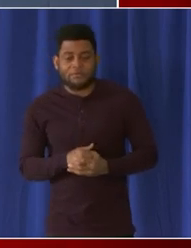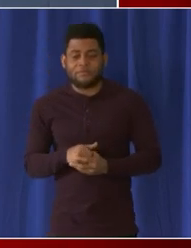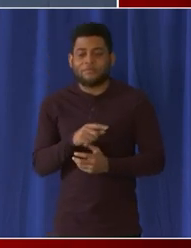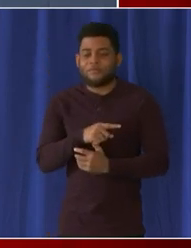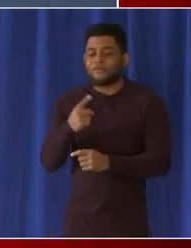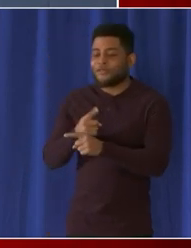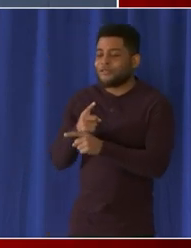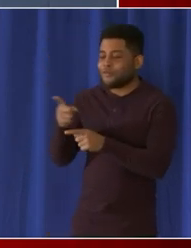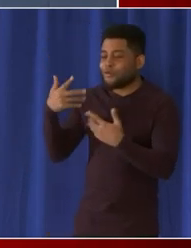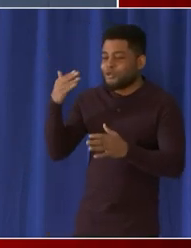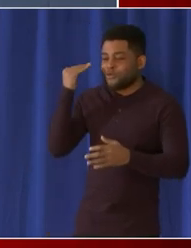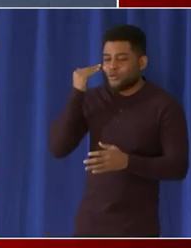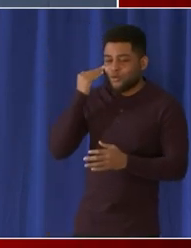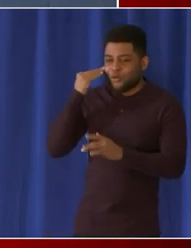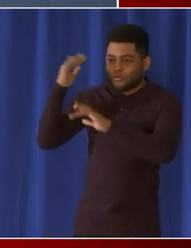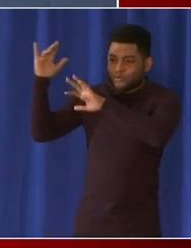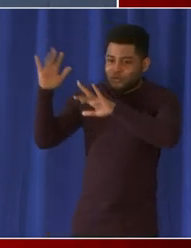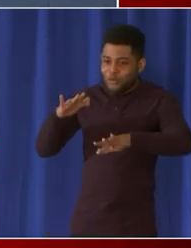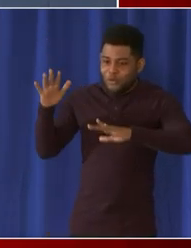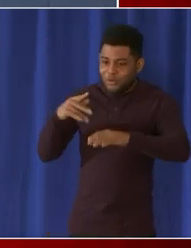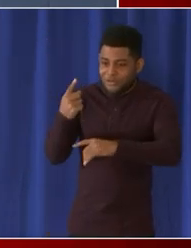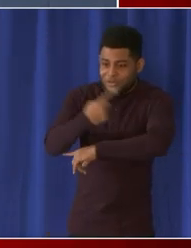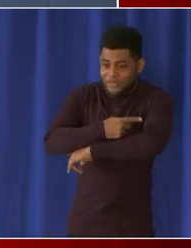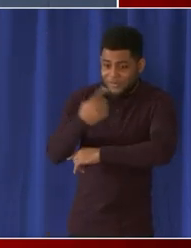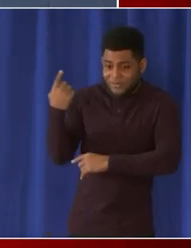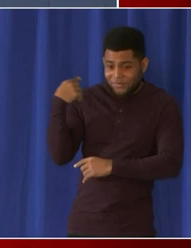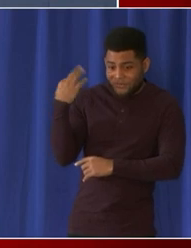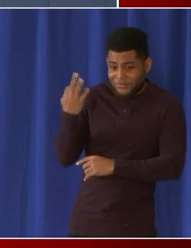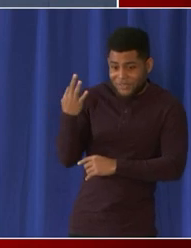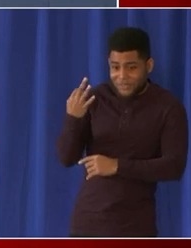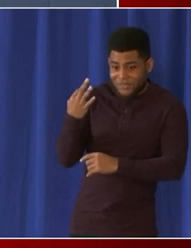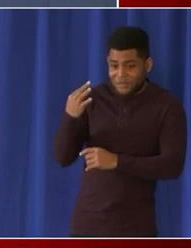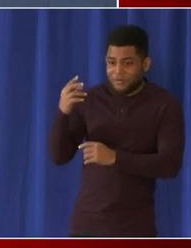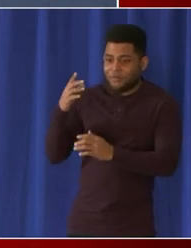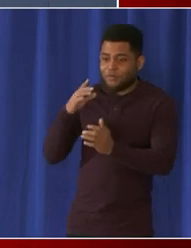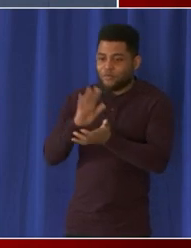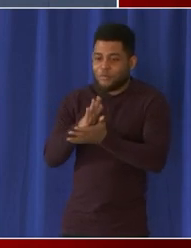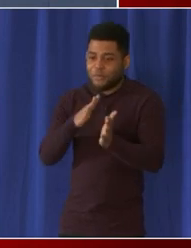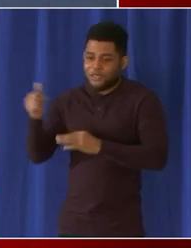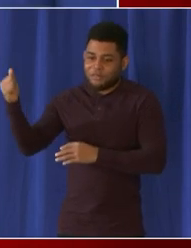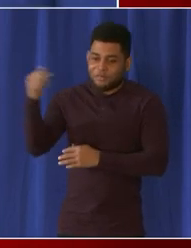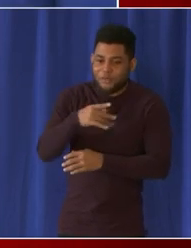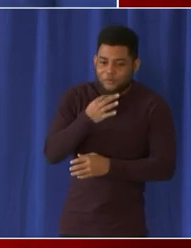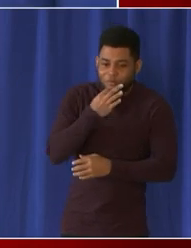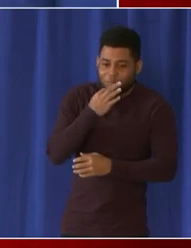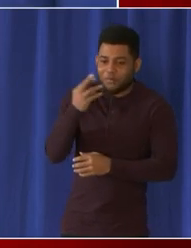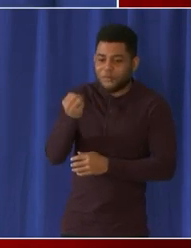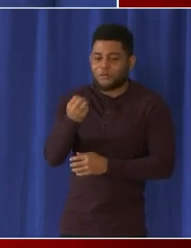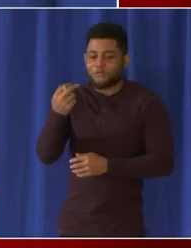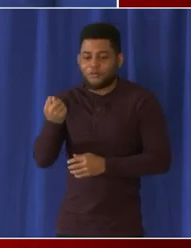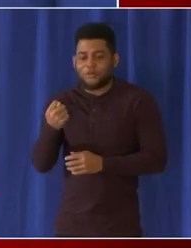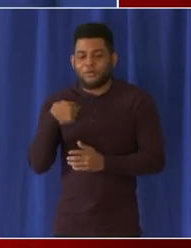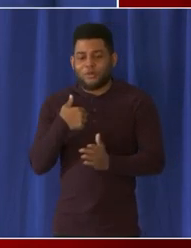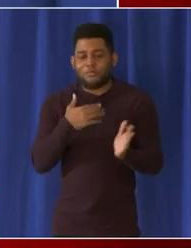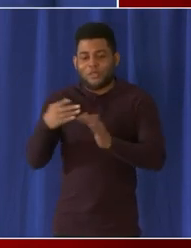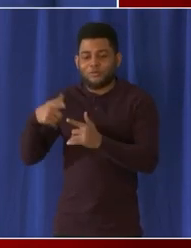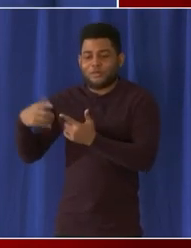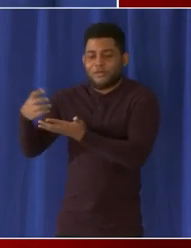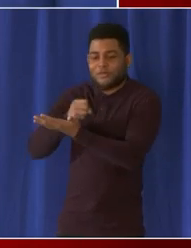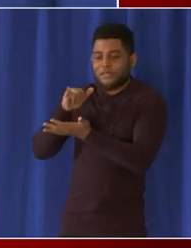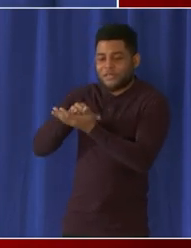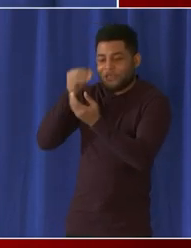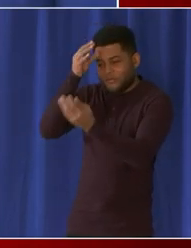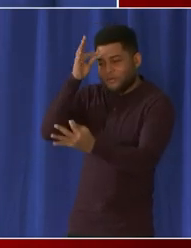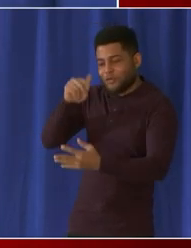on friday and students are returning today we hope to have that data available by tomorrow okay and then i have a question about the 17